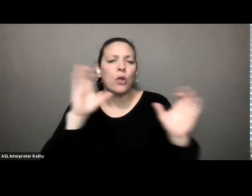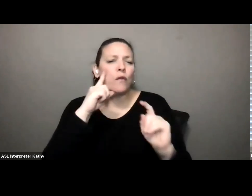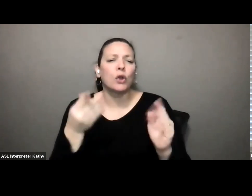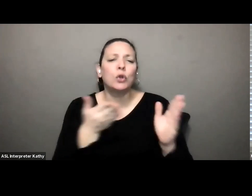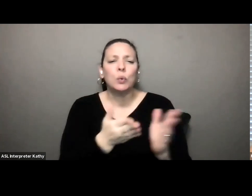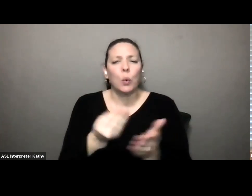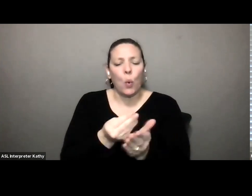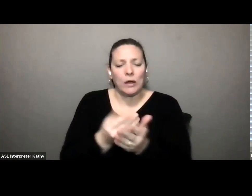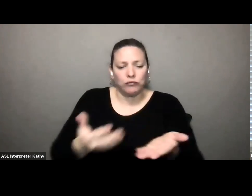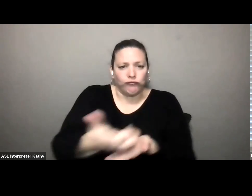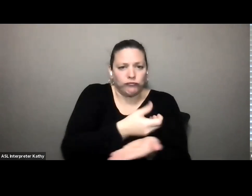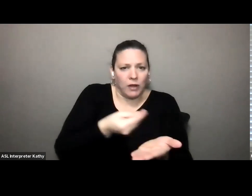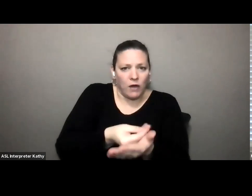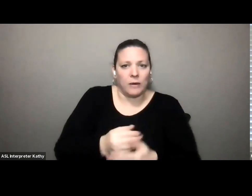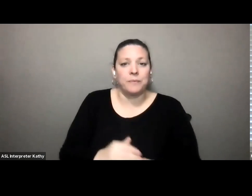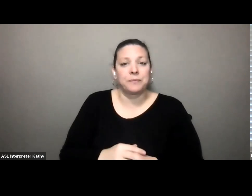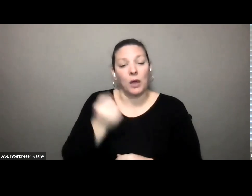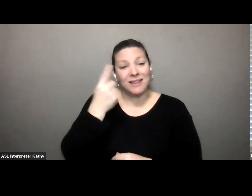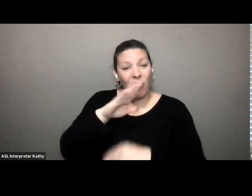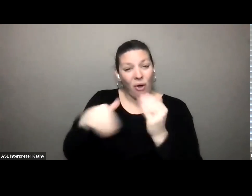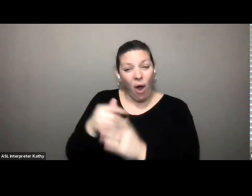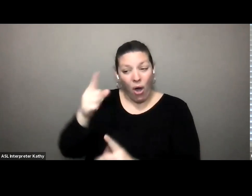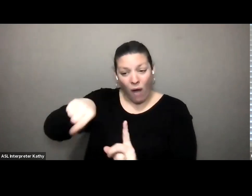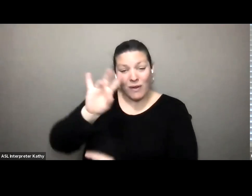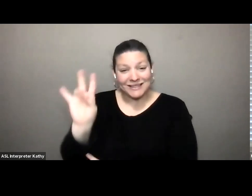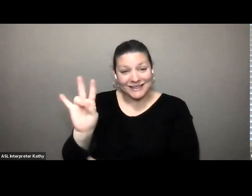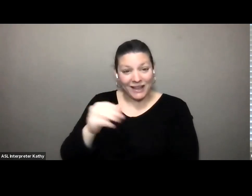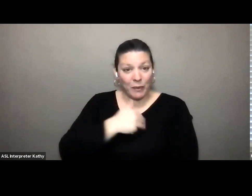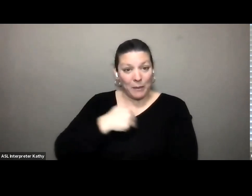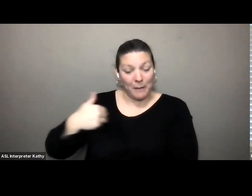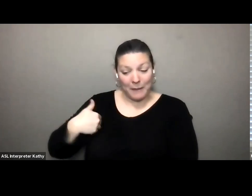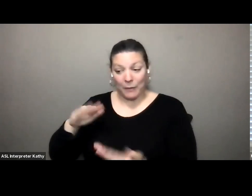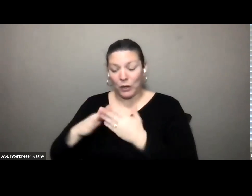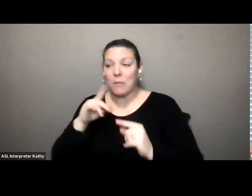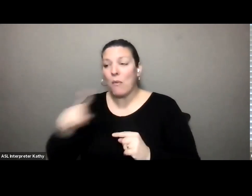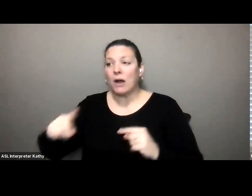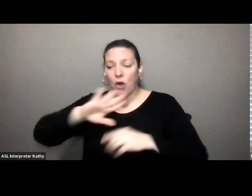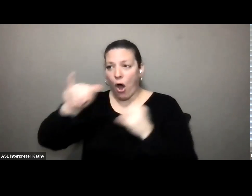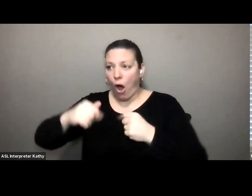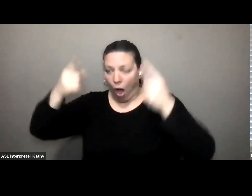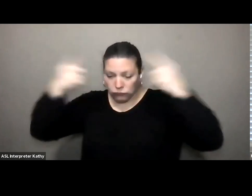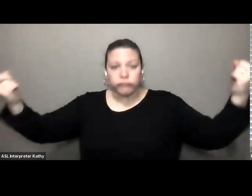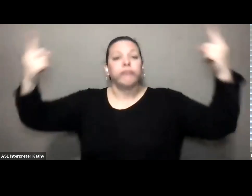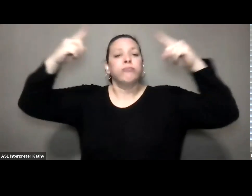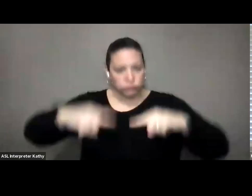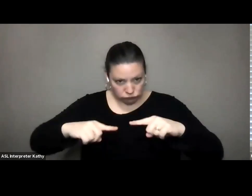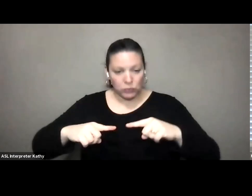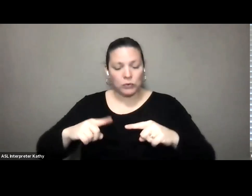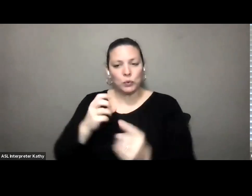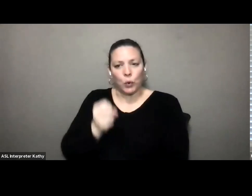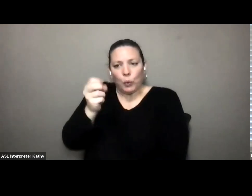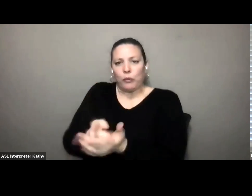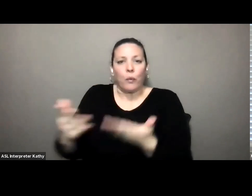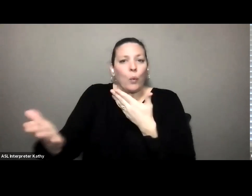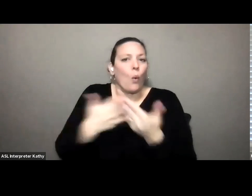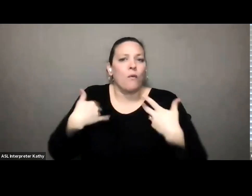all seven member communities must unanimously agree to approve whatever it is that we are trying to achieve